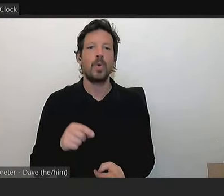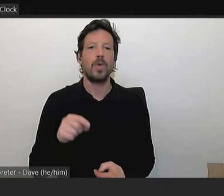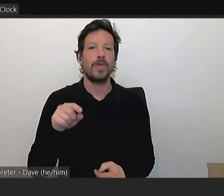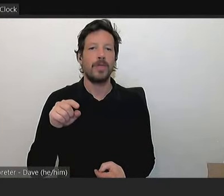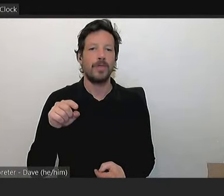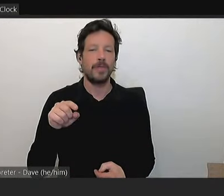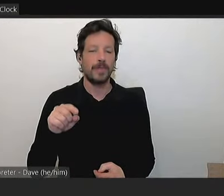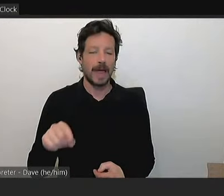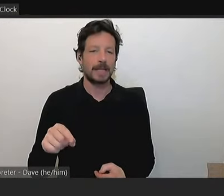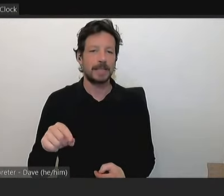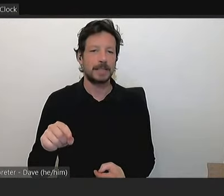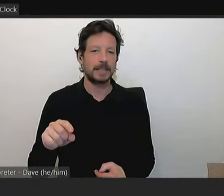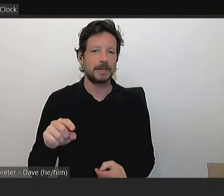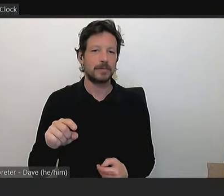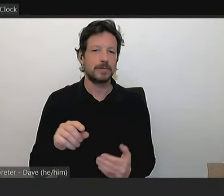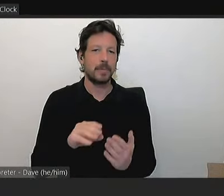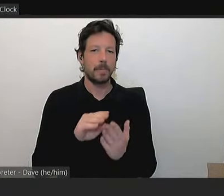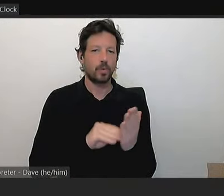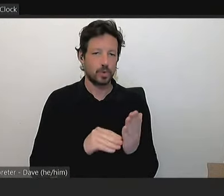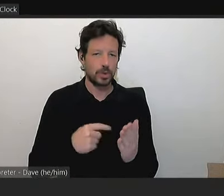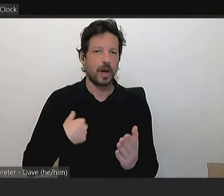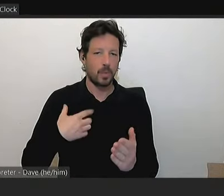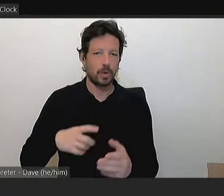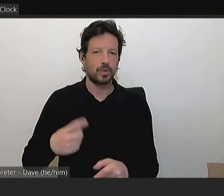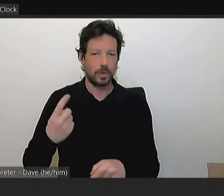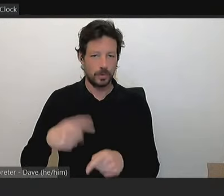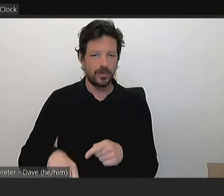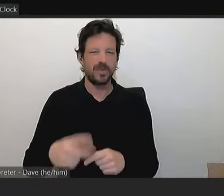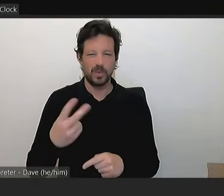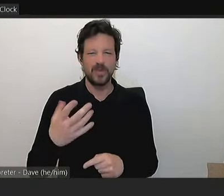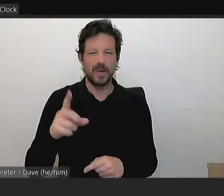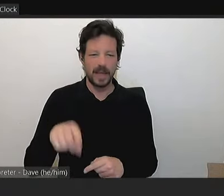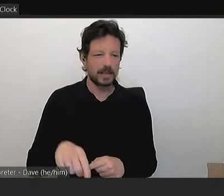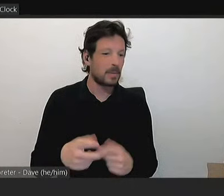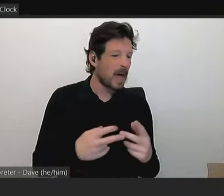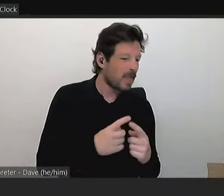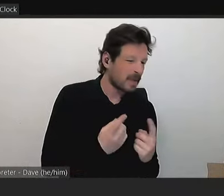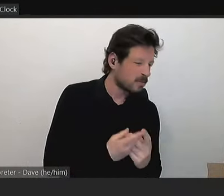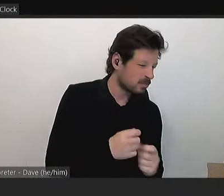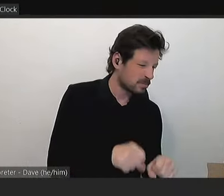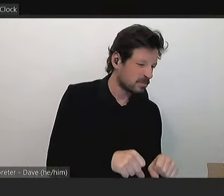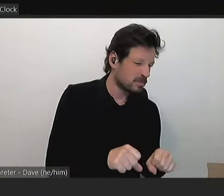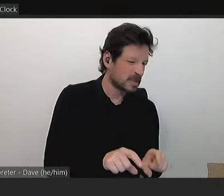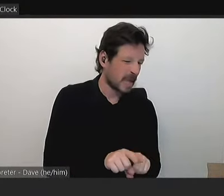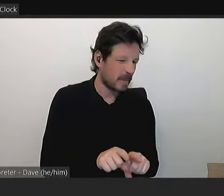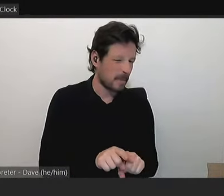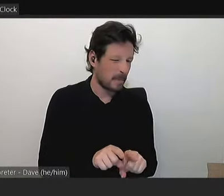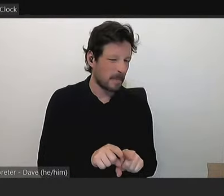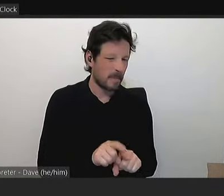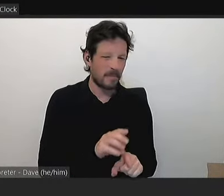for that 25,000. But otherwise, everything is exactly the same as what's in the paper.